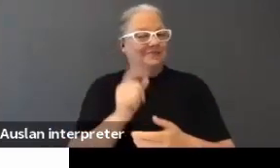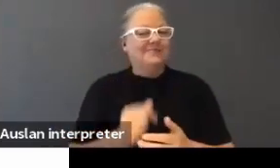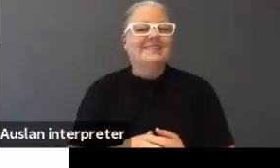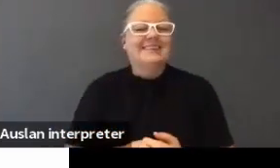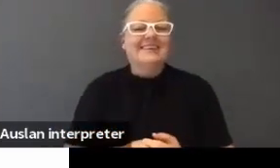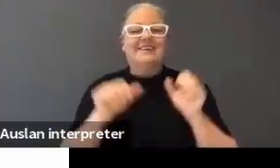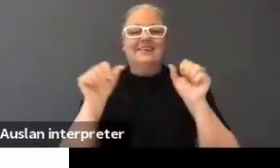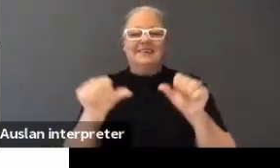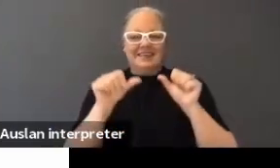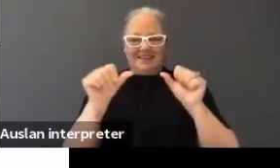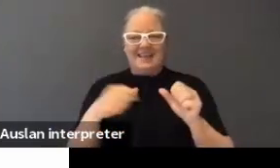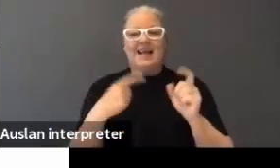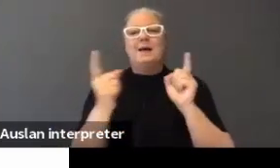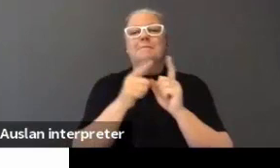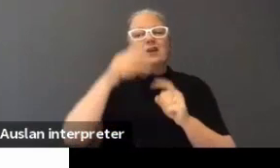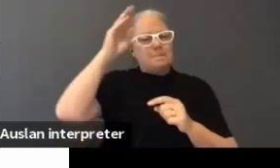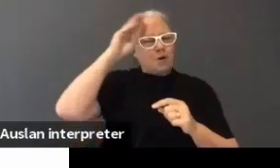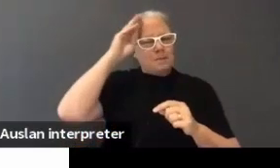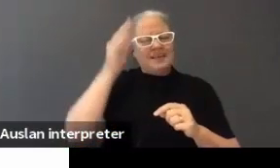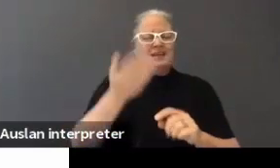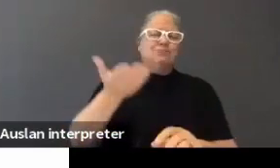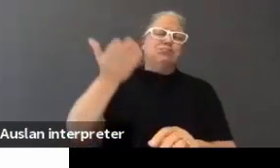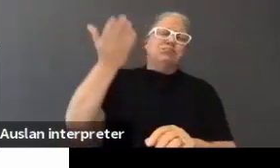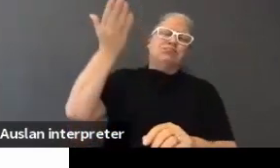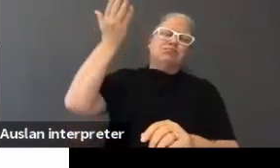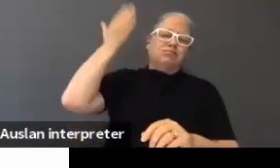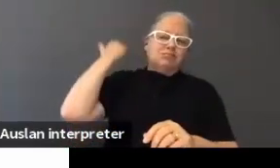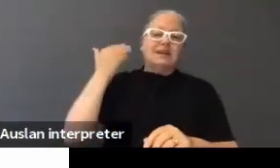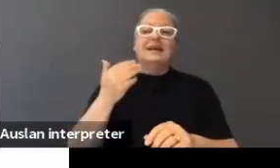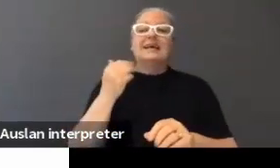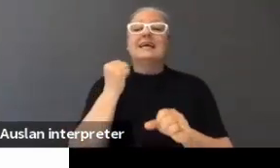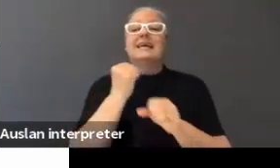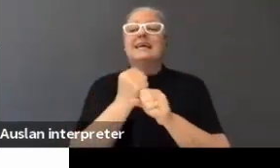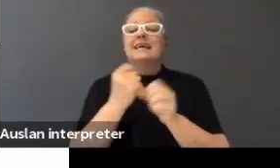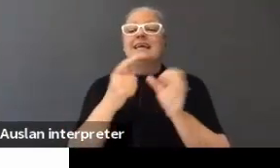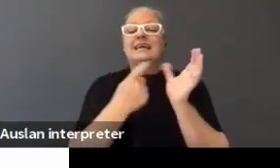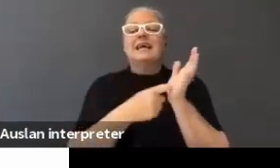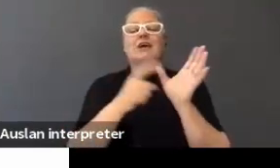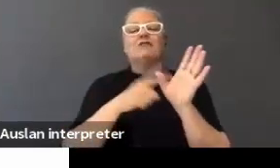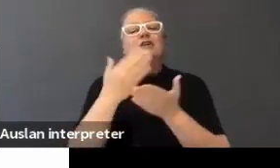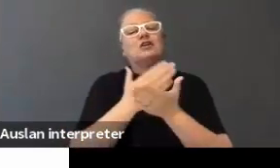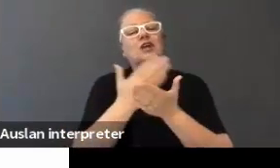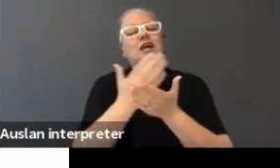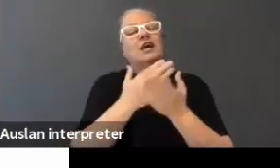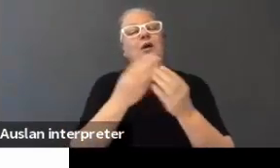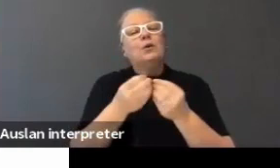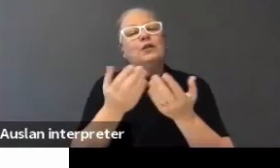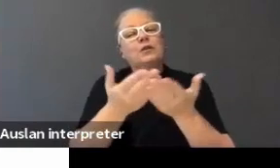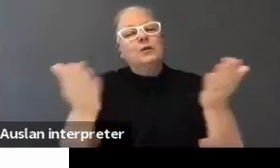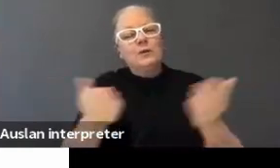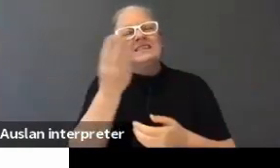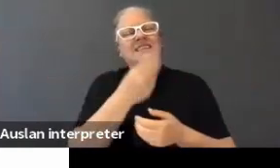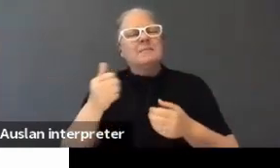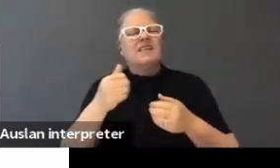I met Bobby way back then as well. Gary has shared with you some of those challenges and needs of students.